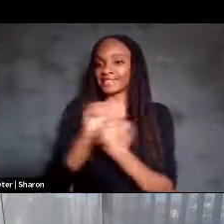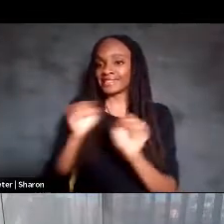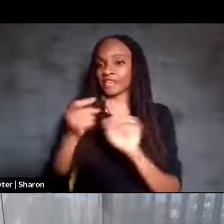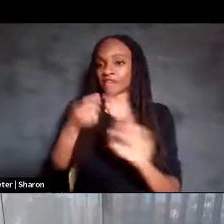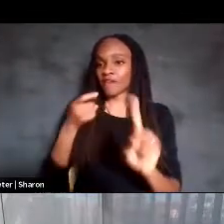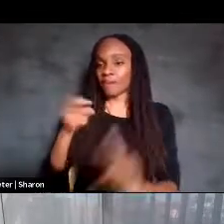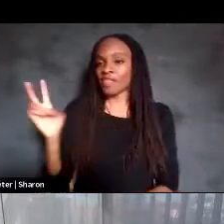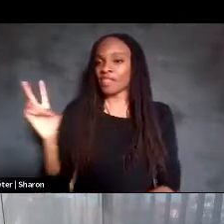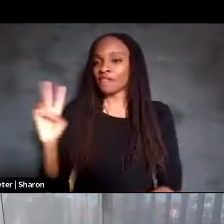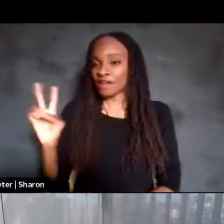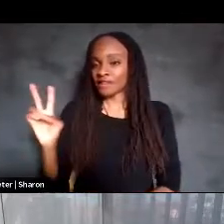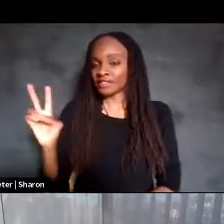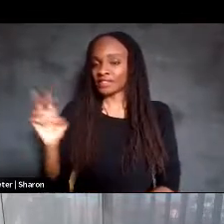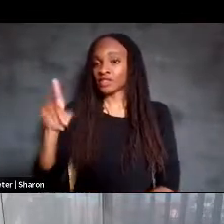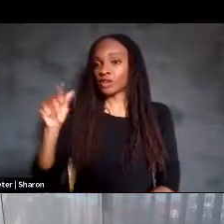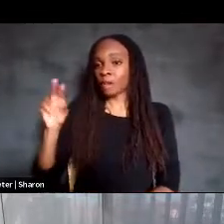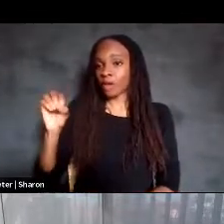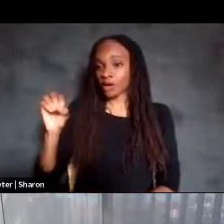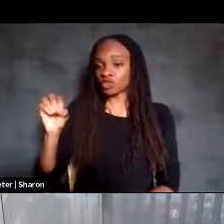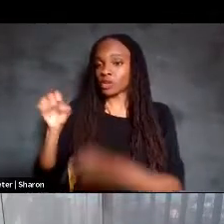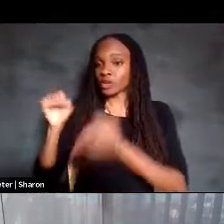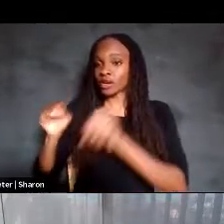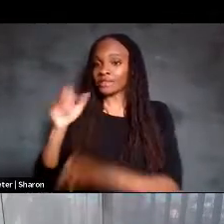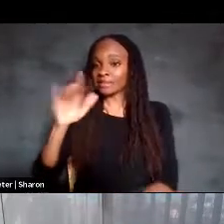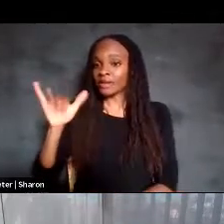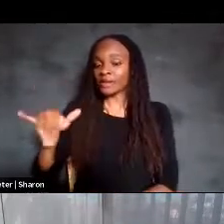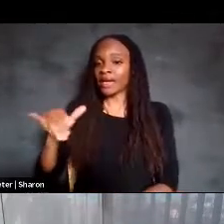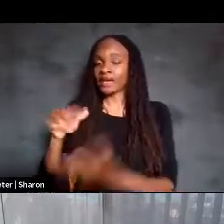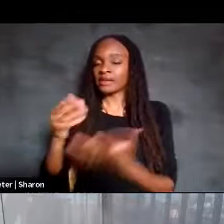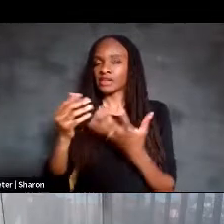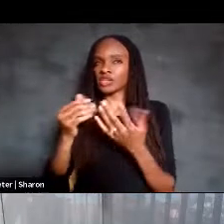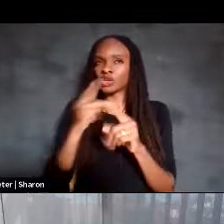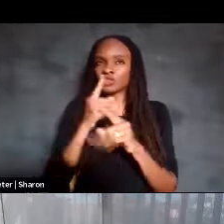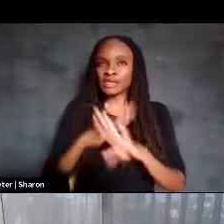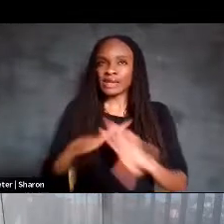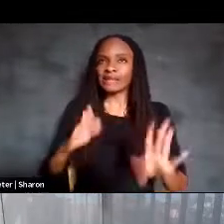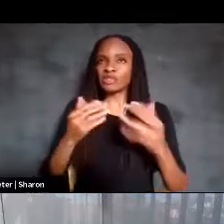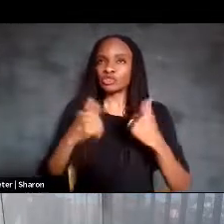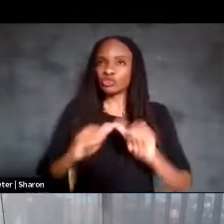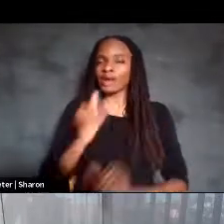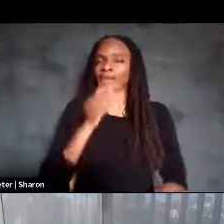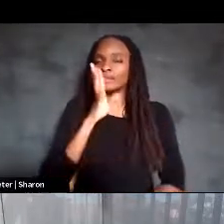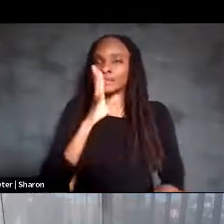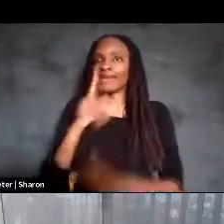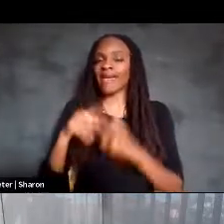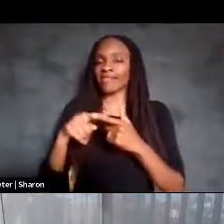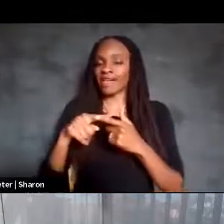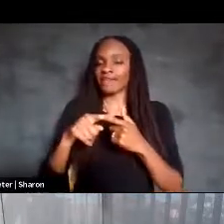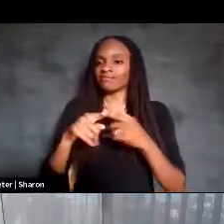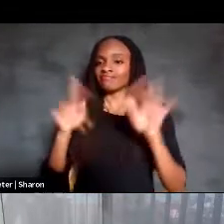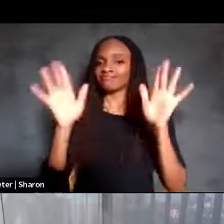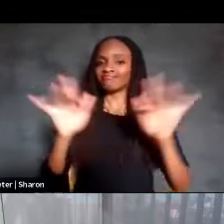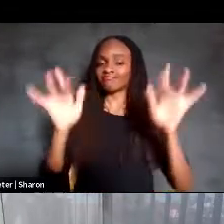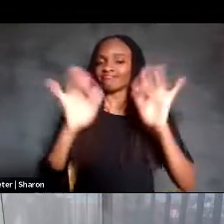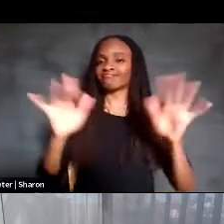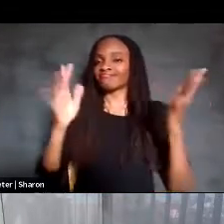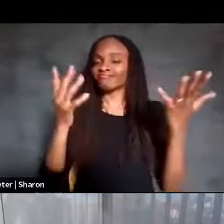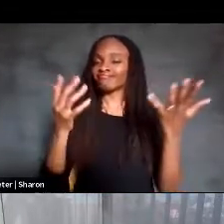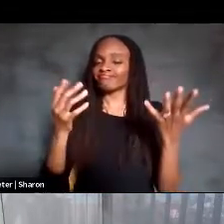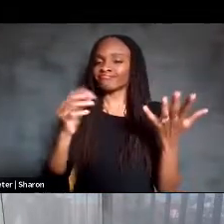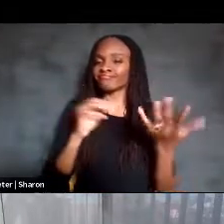able to spell that out just by silently trying to speak and having his attempts interpreted and translated from his brain activity.